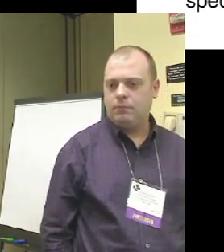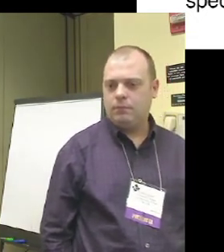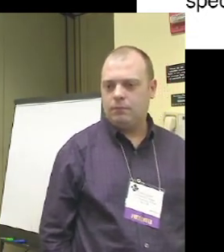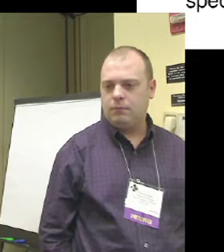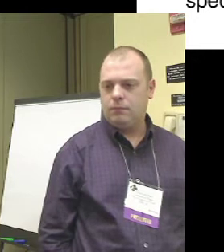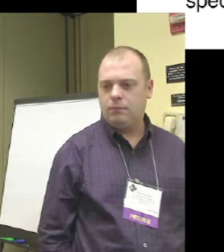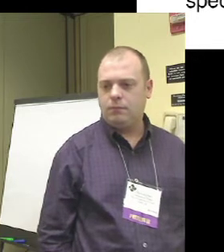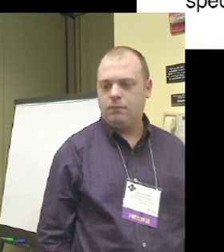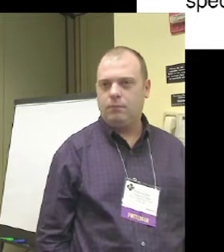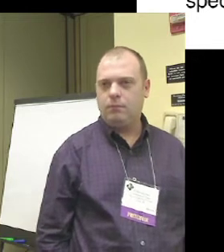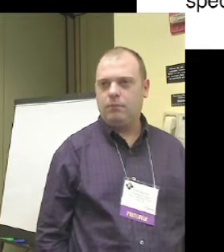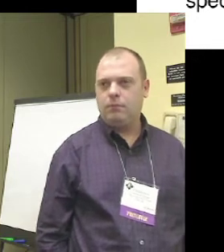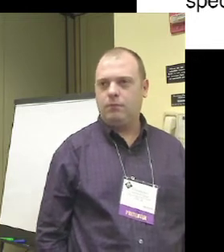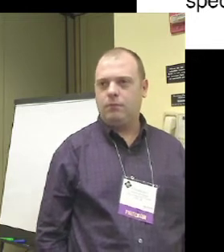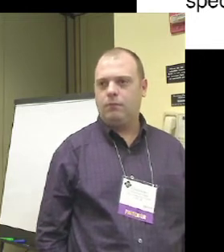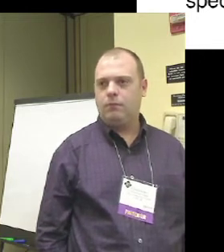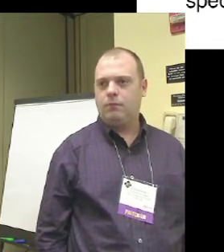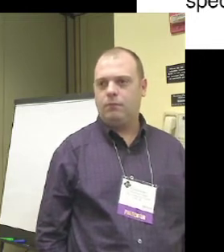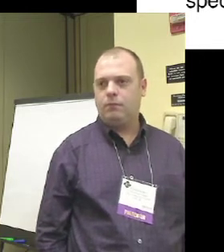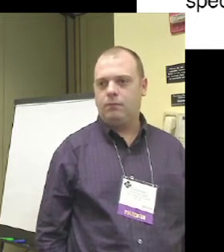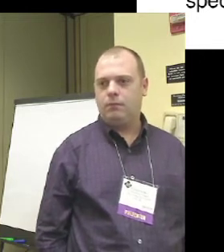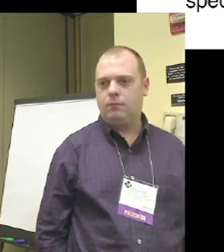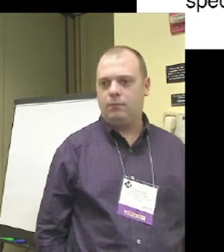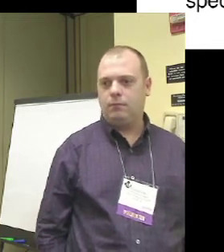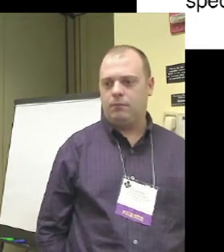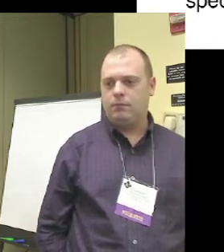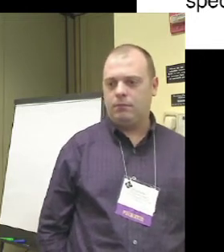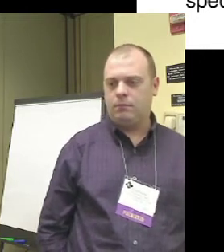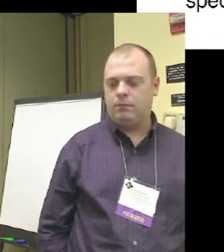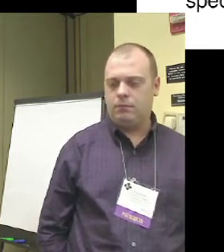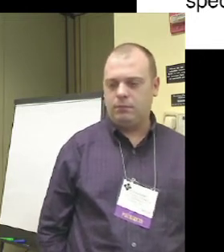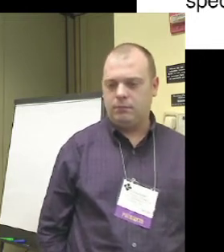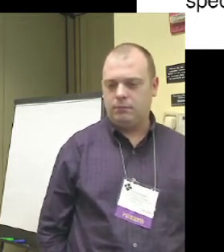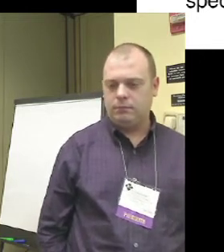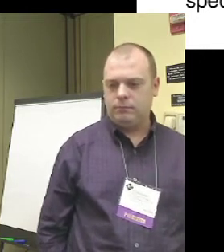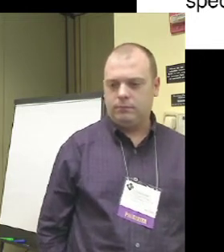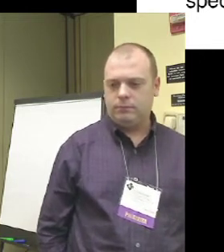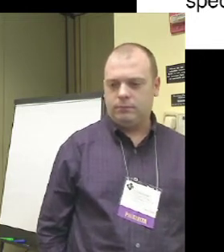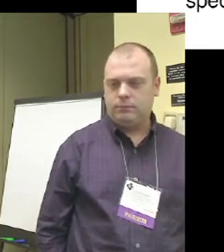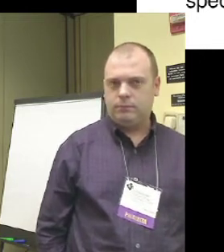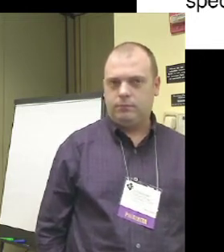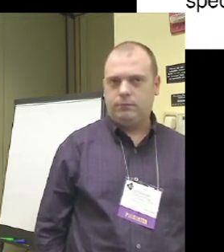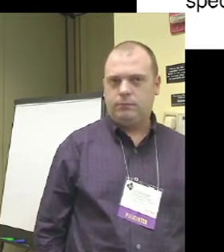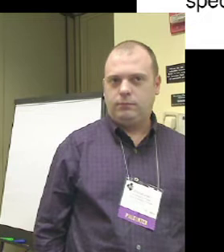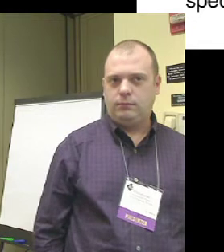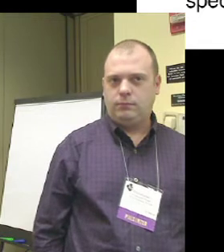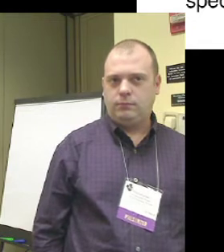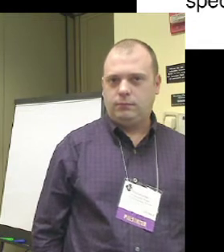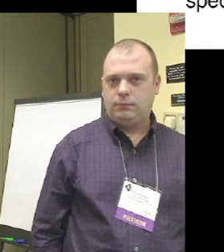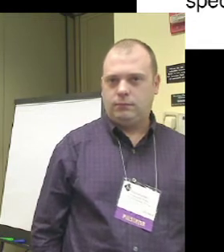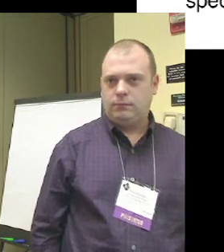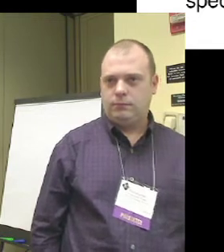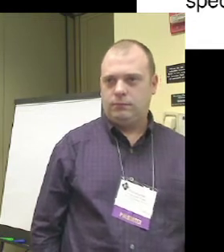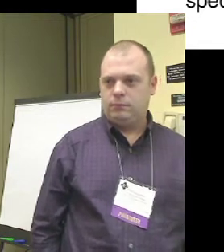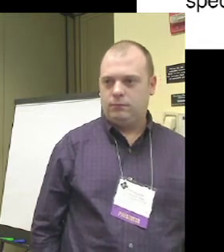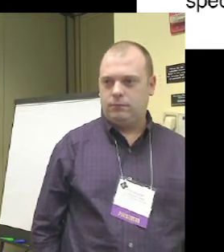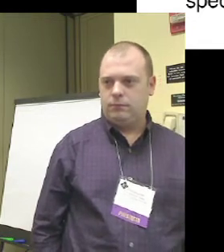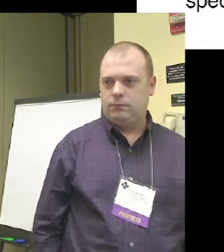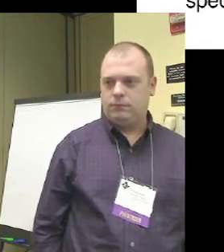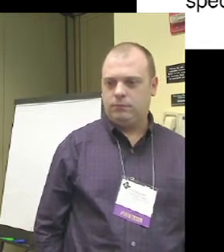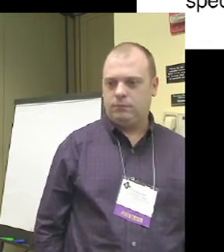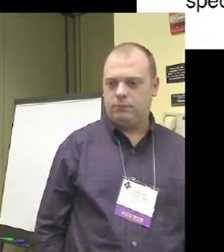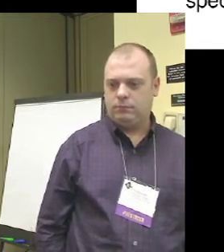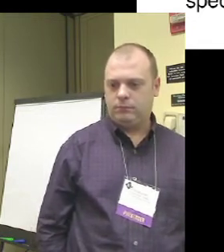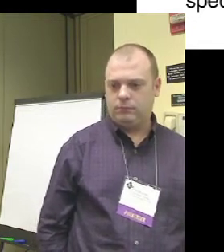to have very different requirements and interests, but within one, for example, multimedia framework. So